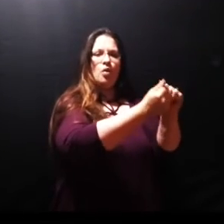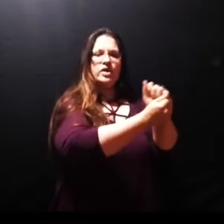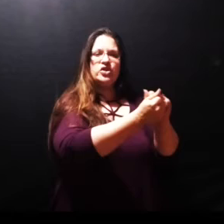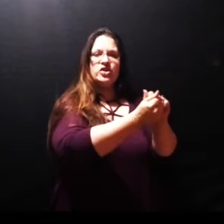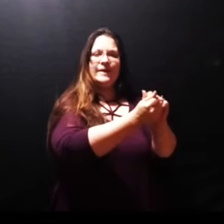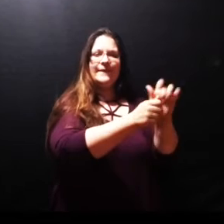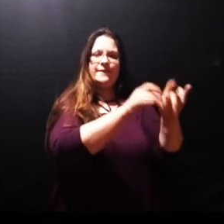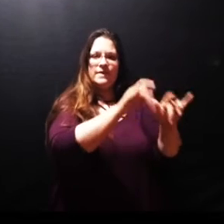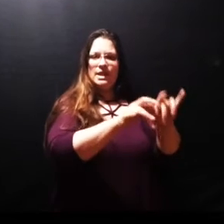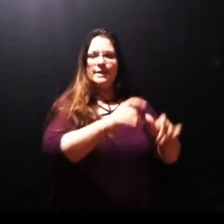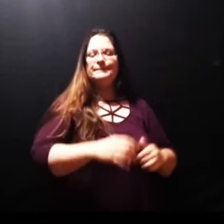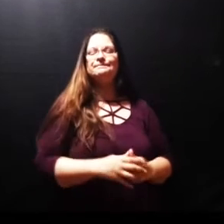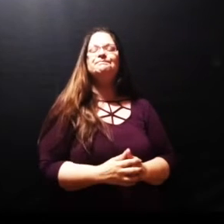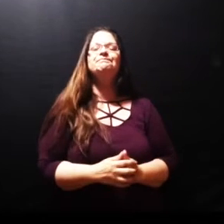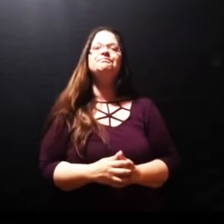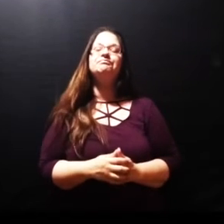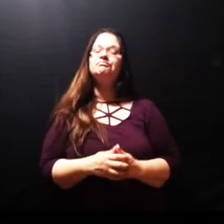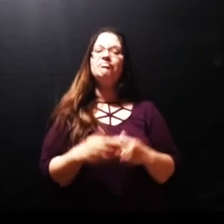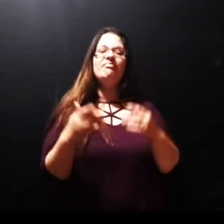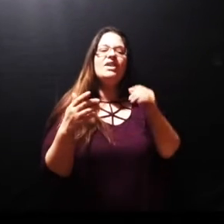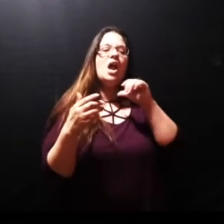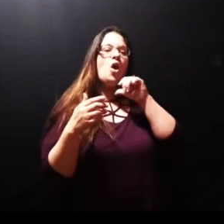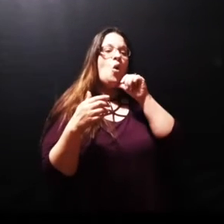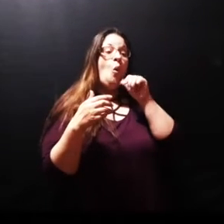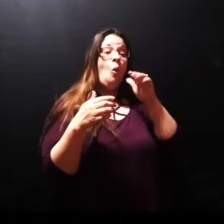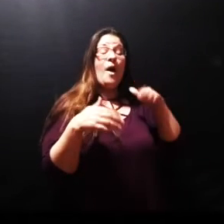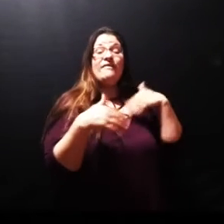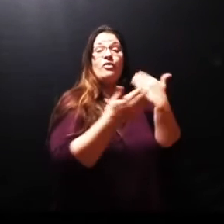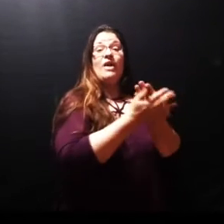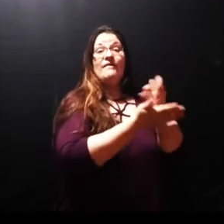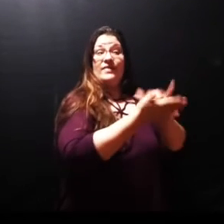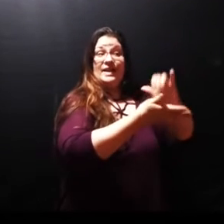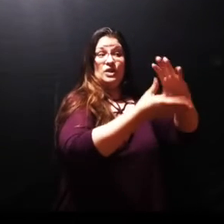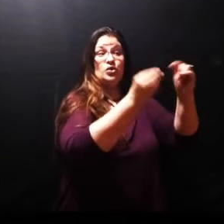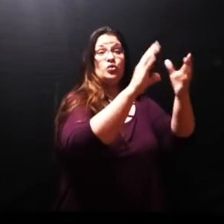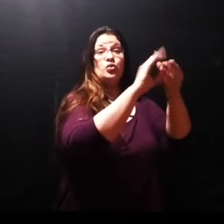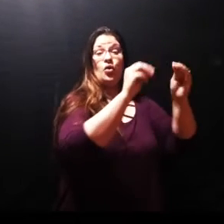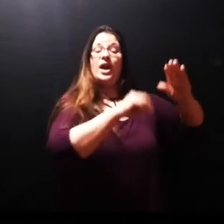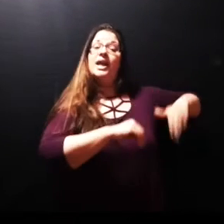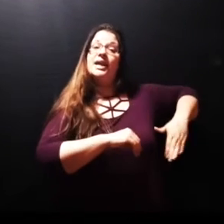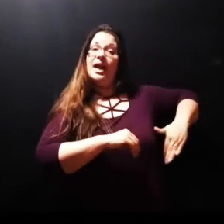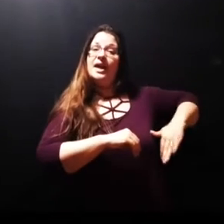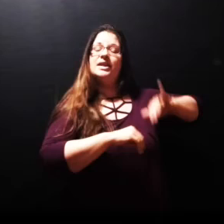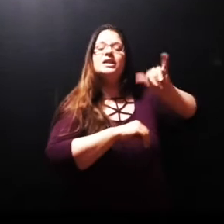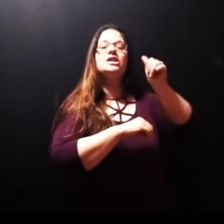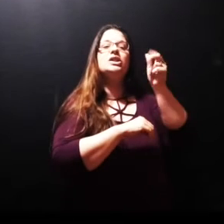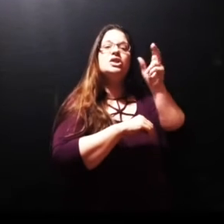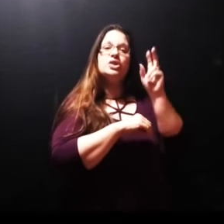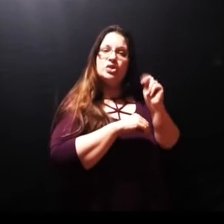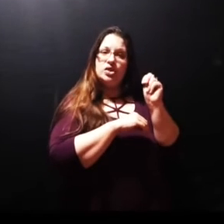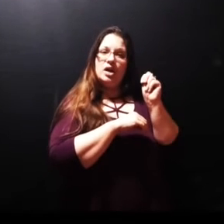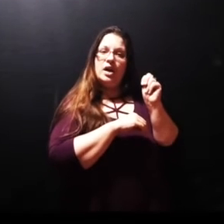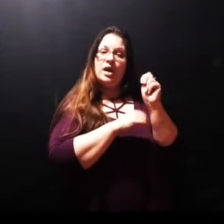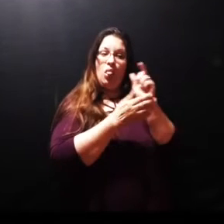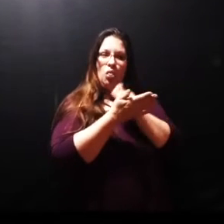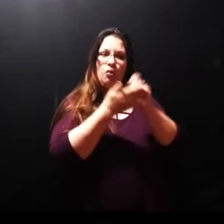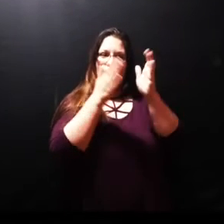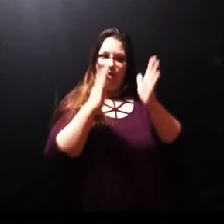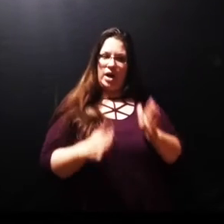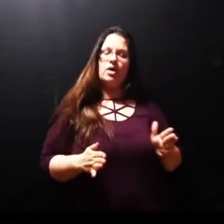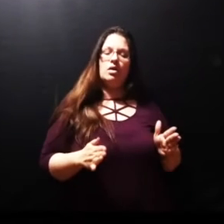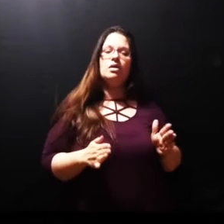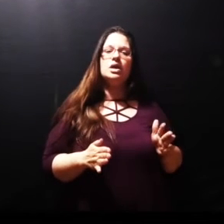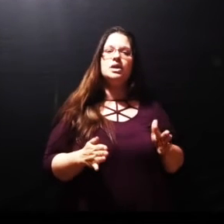we get into chapter 12 we've not gotten there yet John the gospel writer saves it till a little later in but